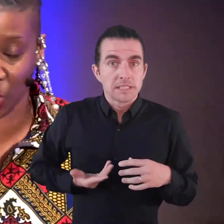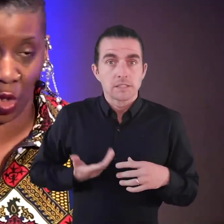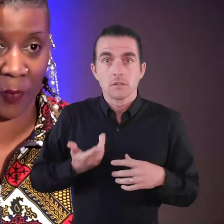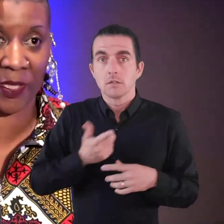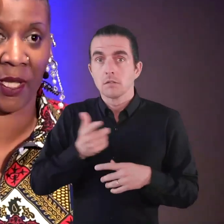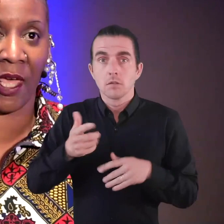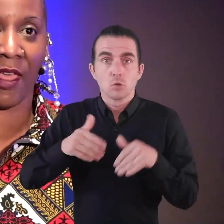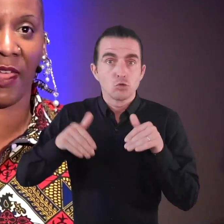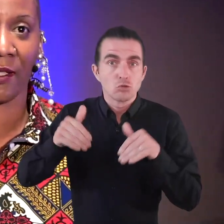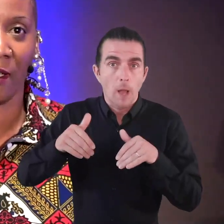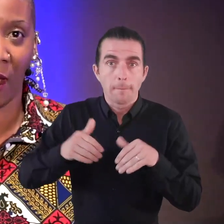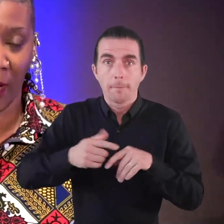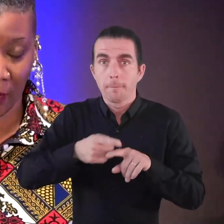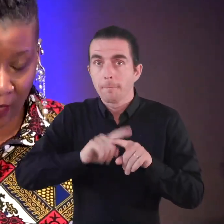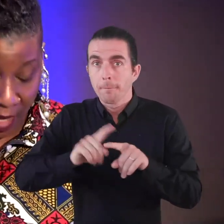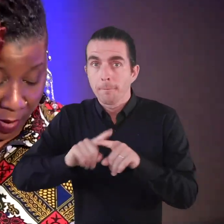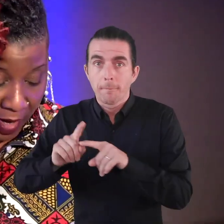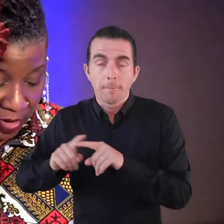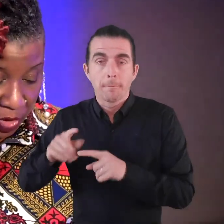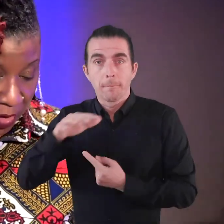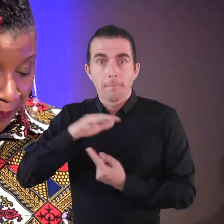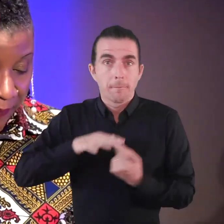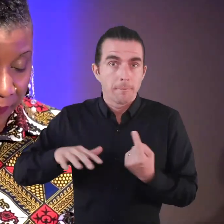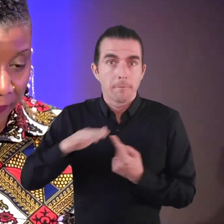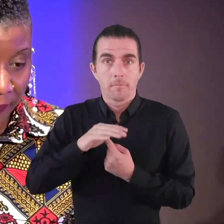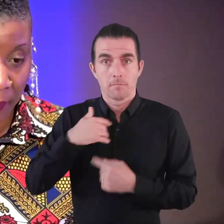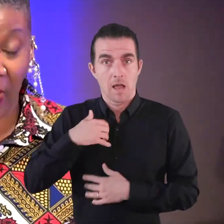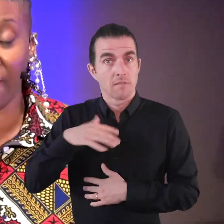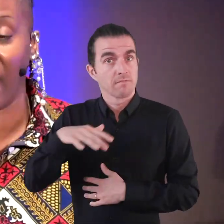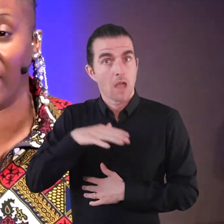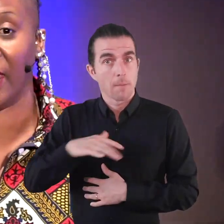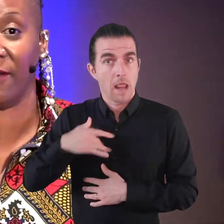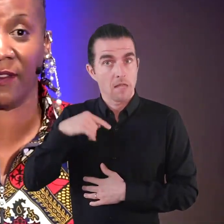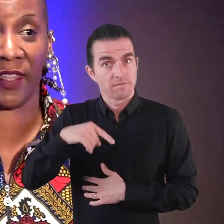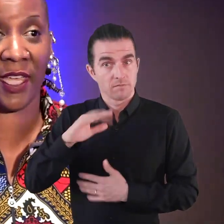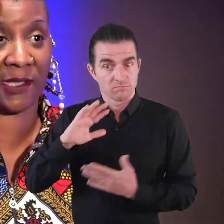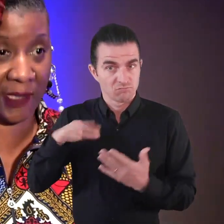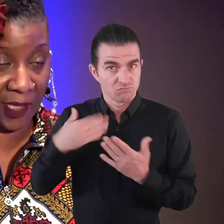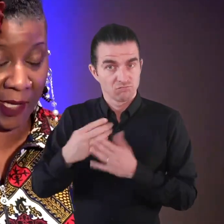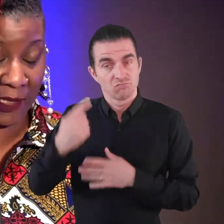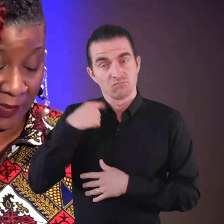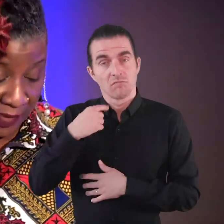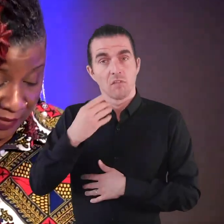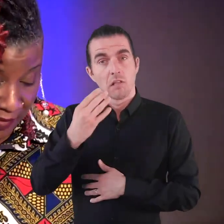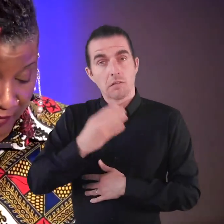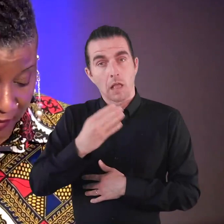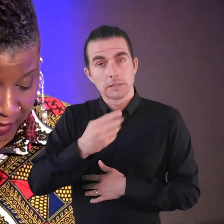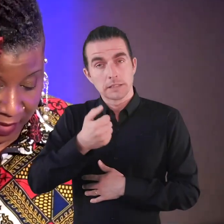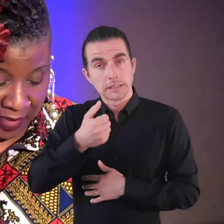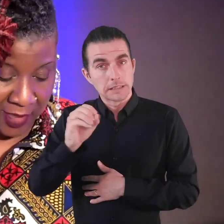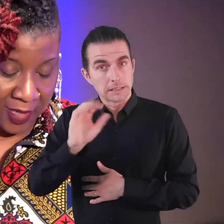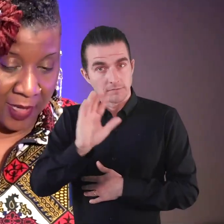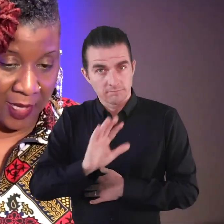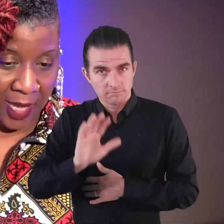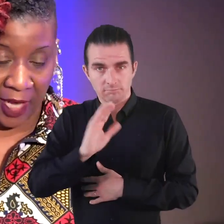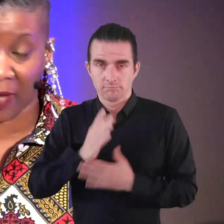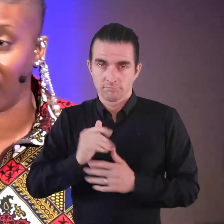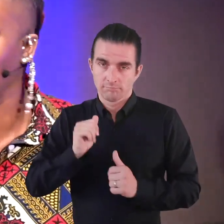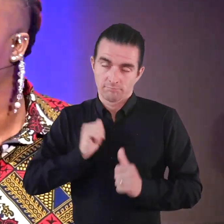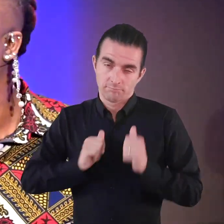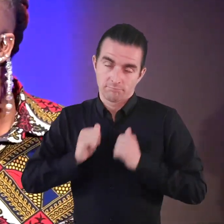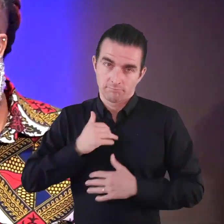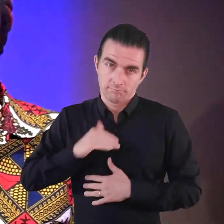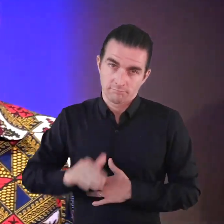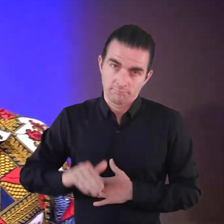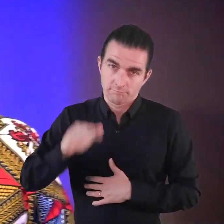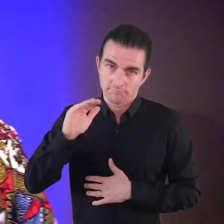businesses and shops that line our high street. My family have lived there since the 1960s and